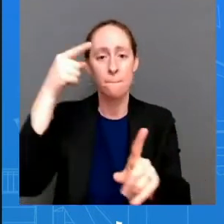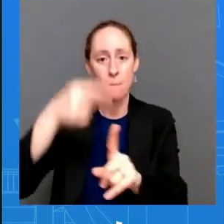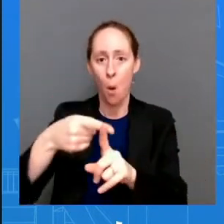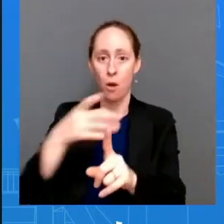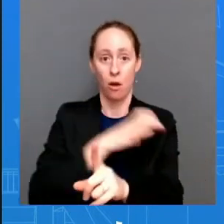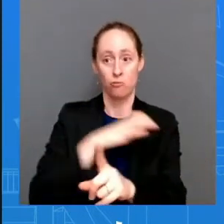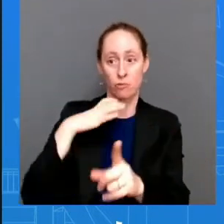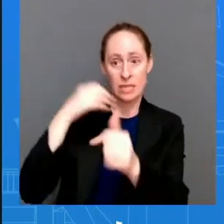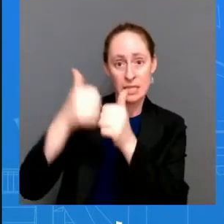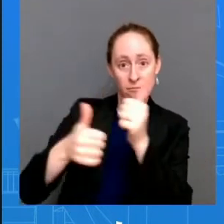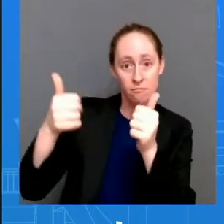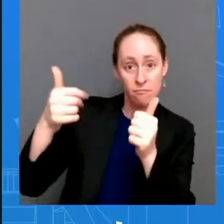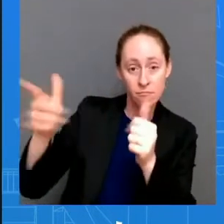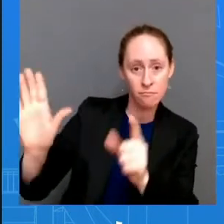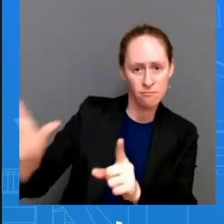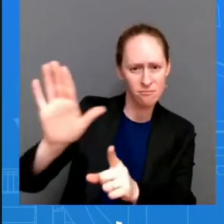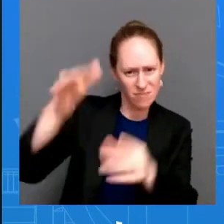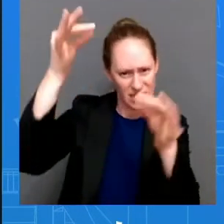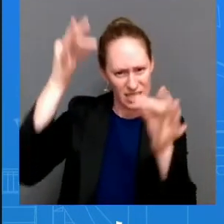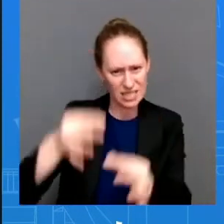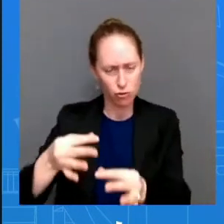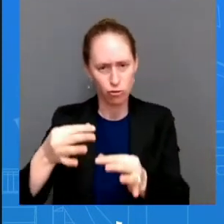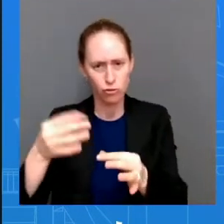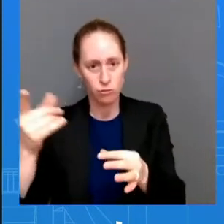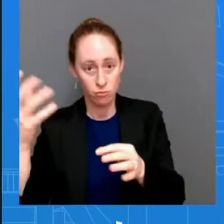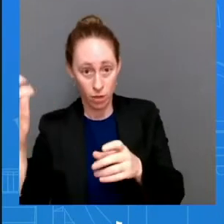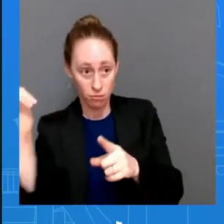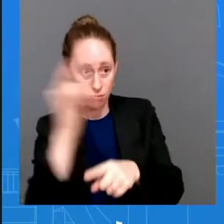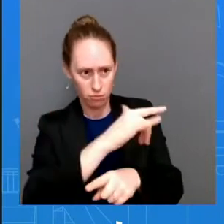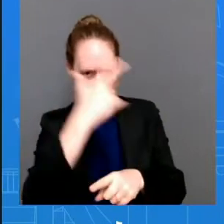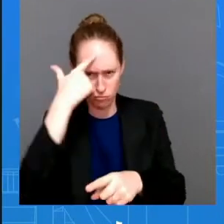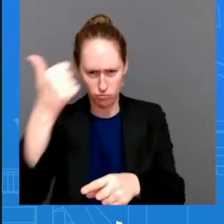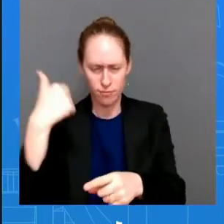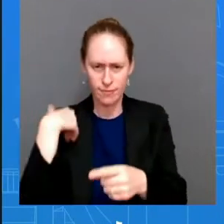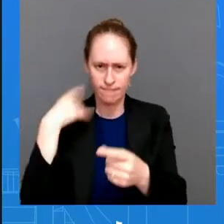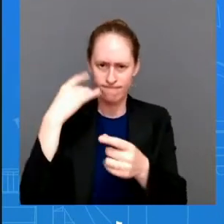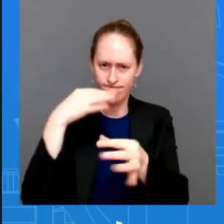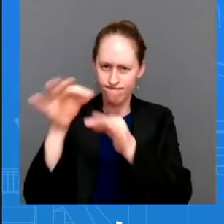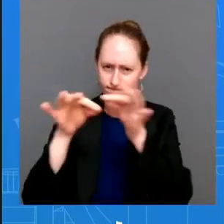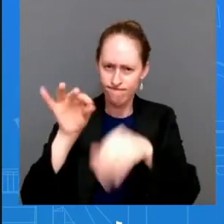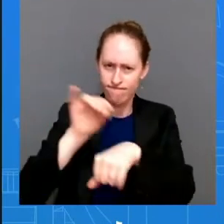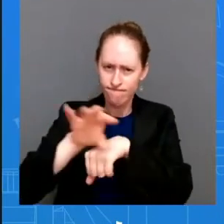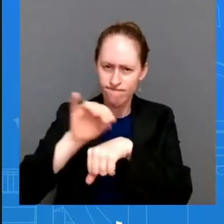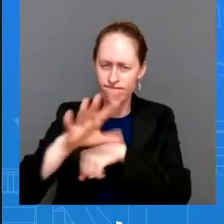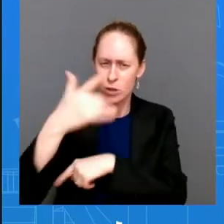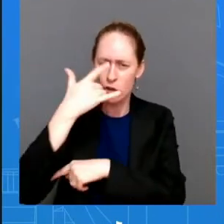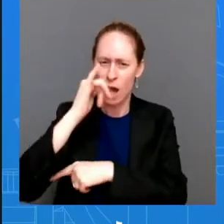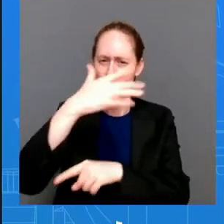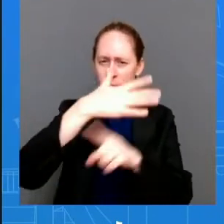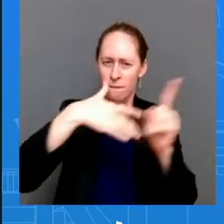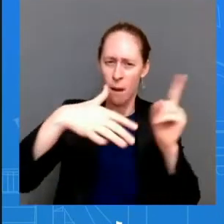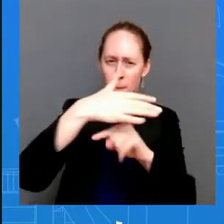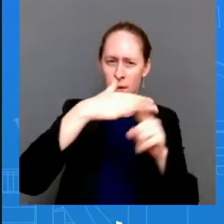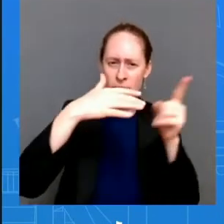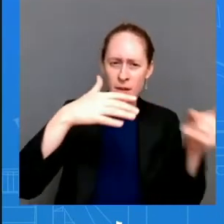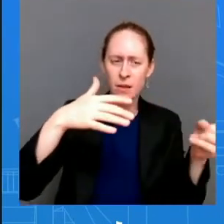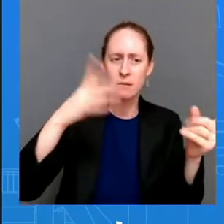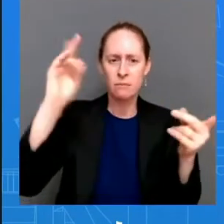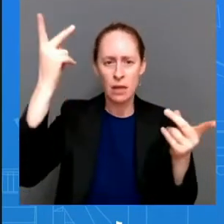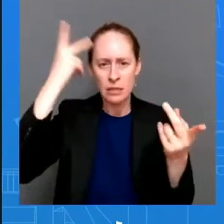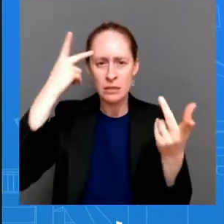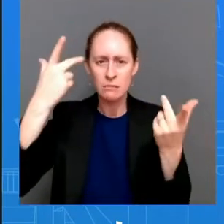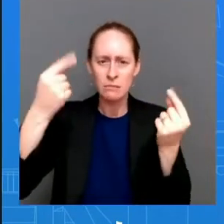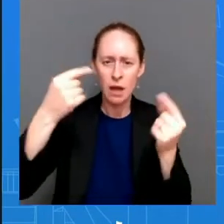we give them a thorough and complete briefing when it comes to the geopolitics of the region or the state or when it comes to national security